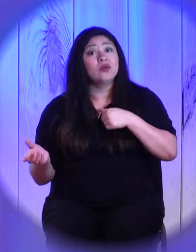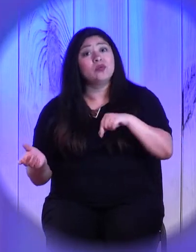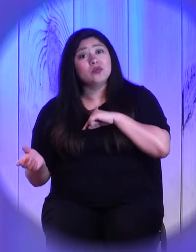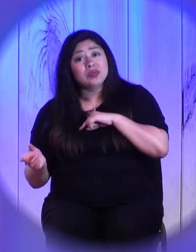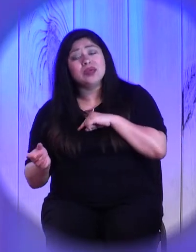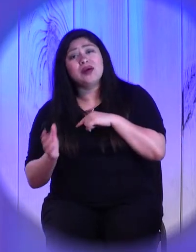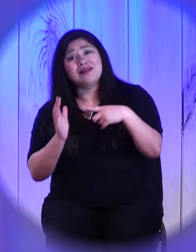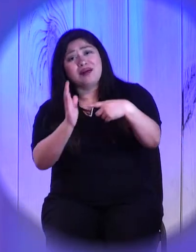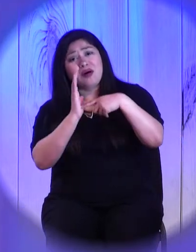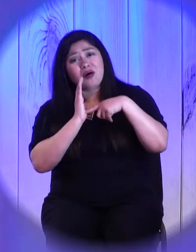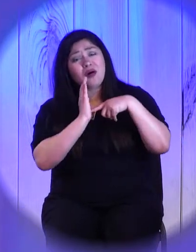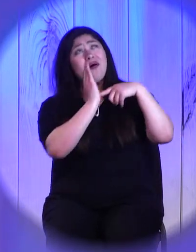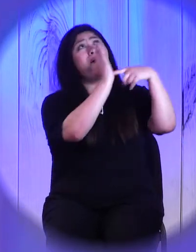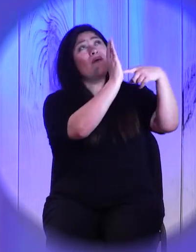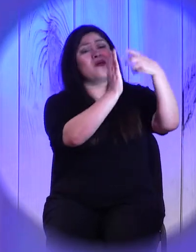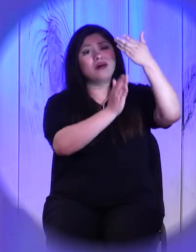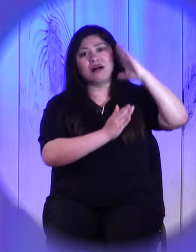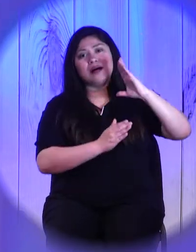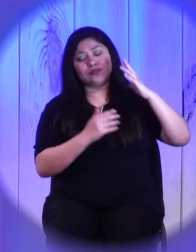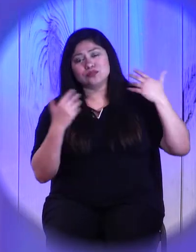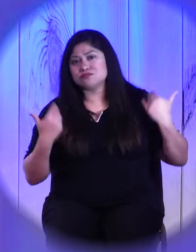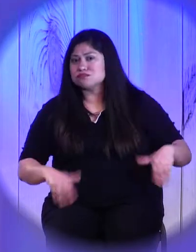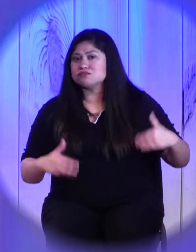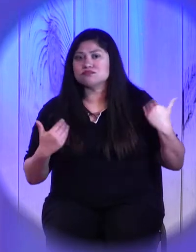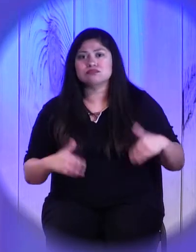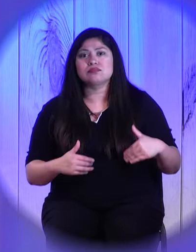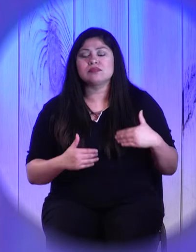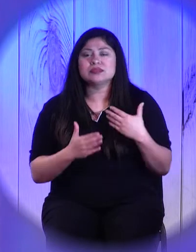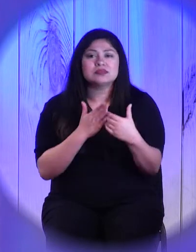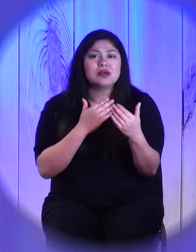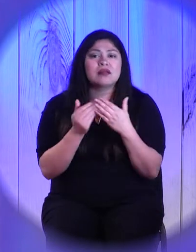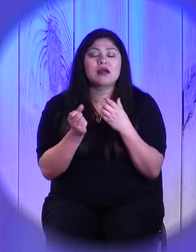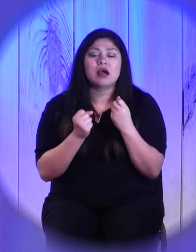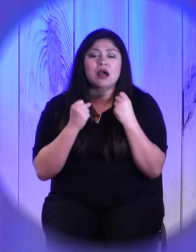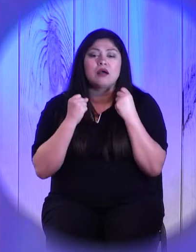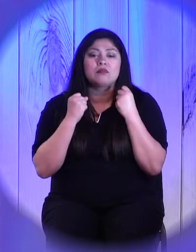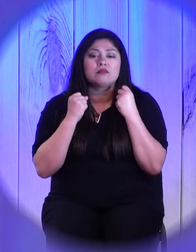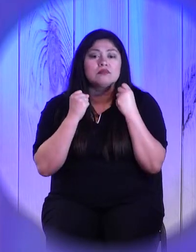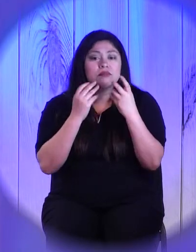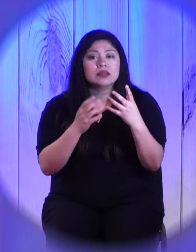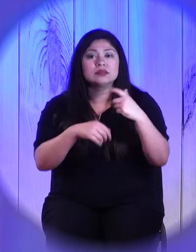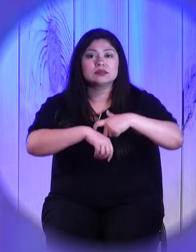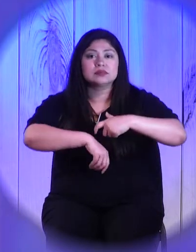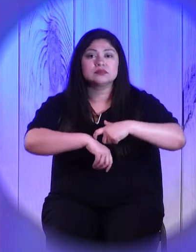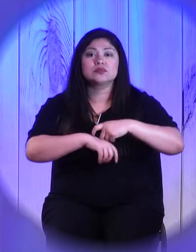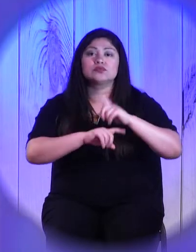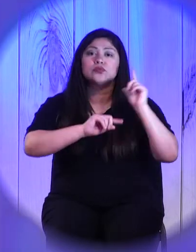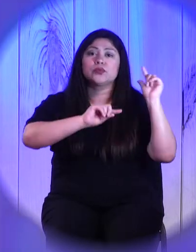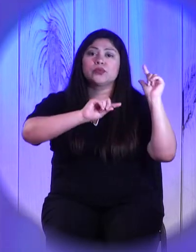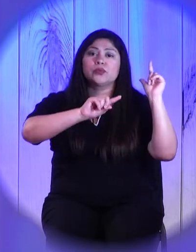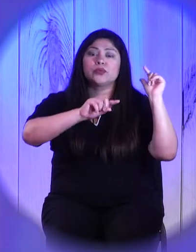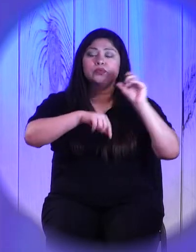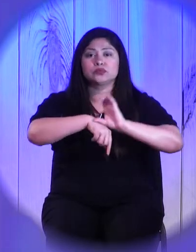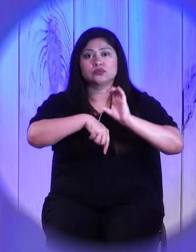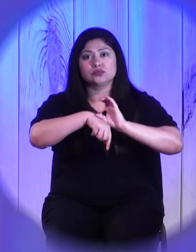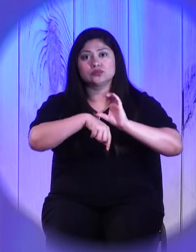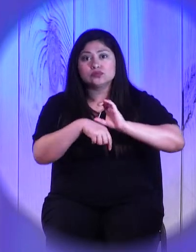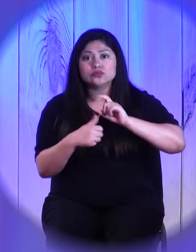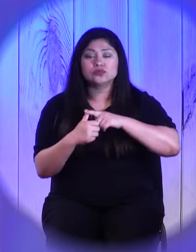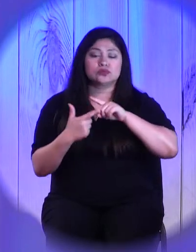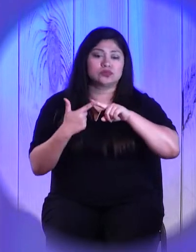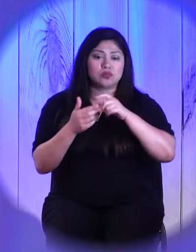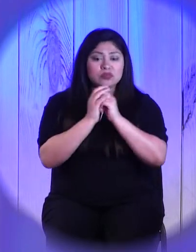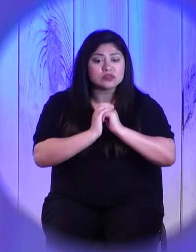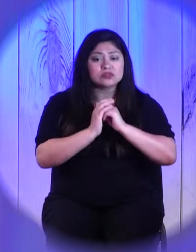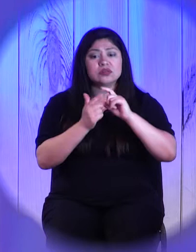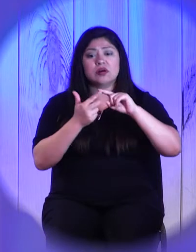of do-gooding, no amount of church attending, no amounting amount of penance for our sins could ever